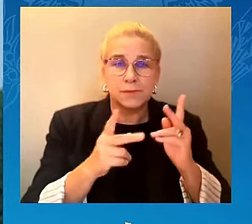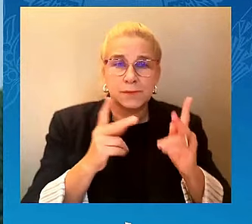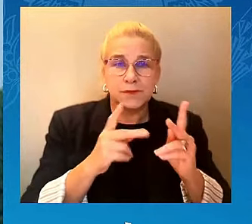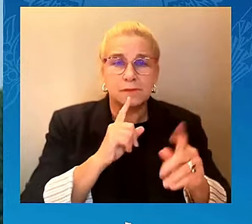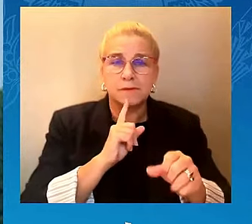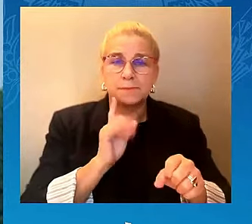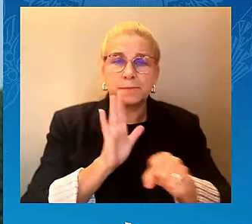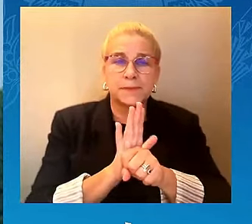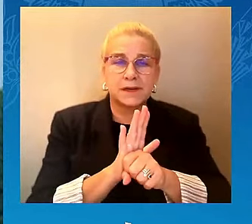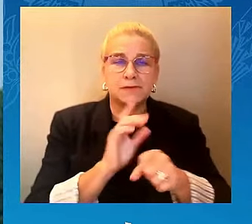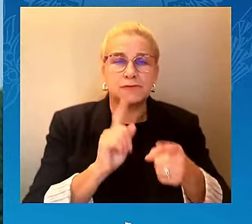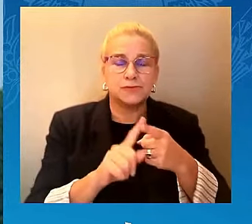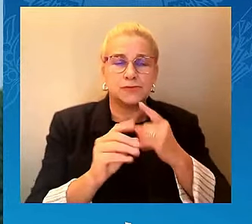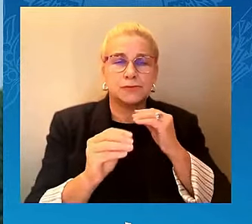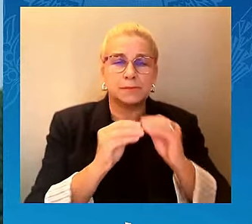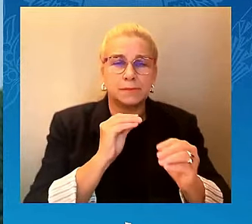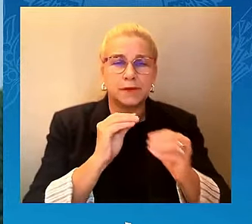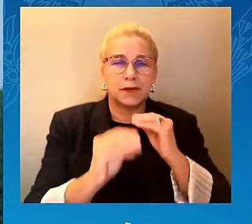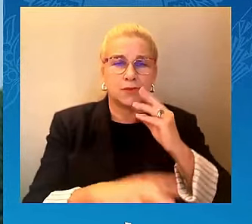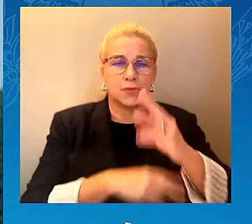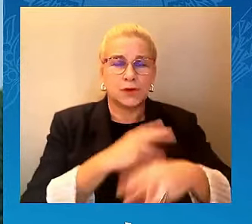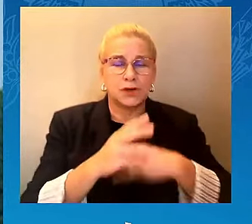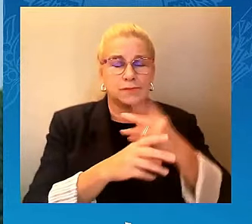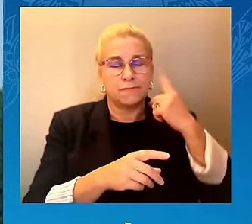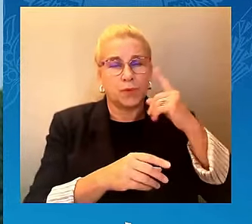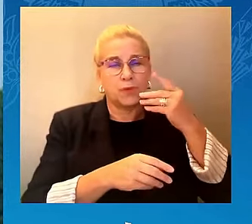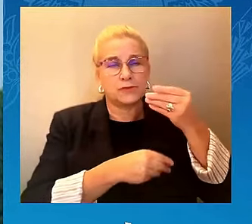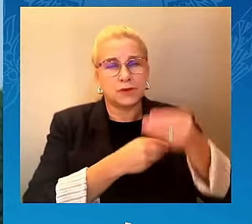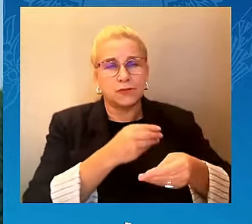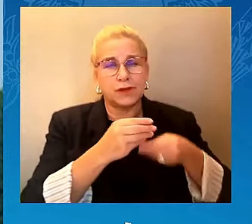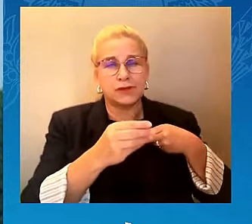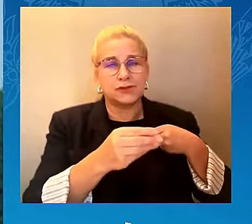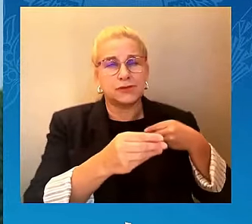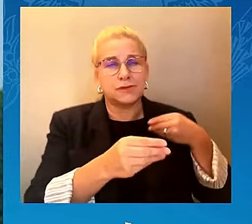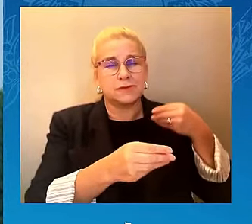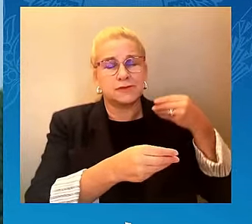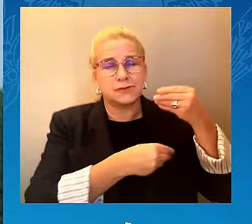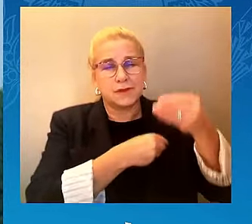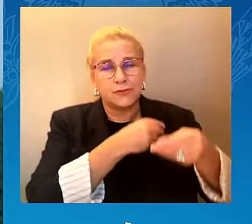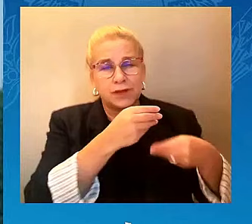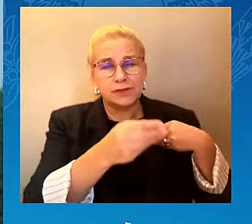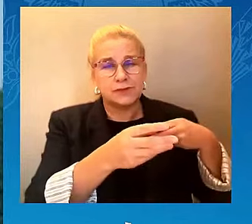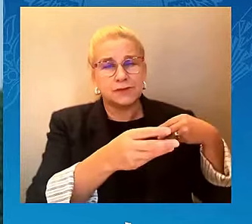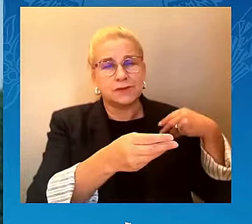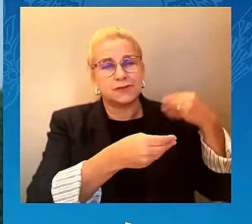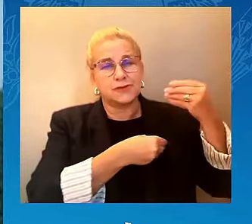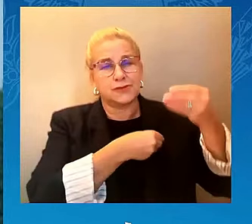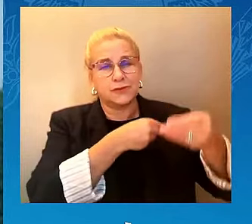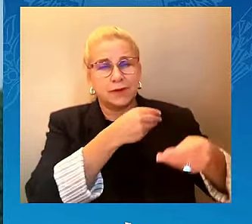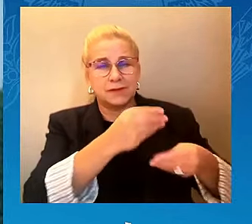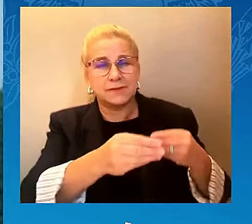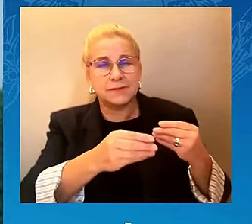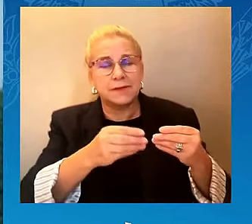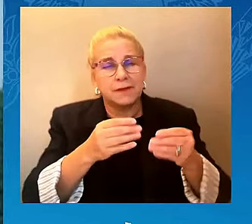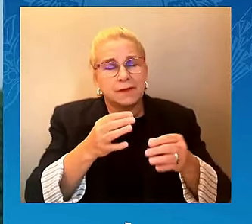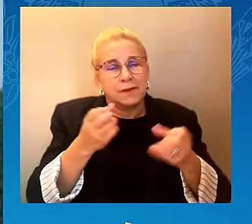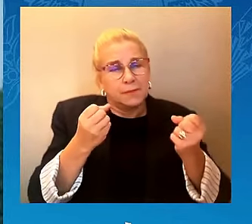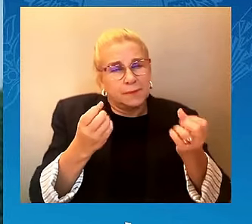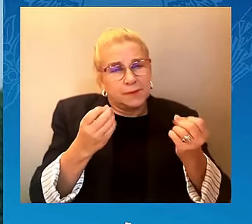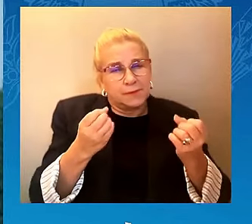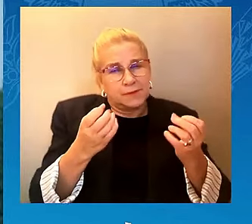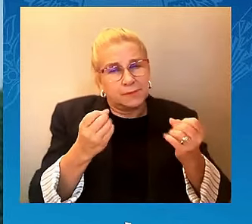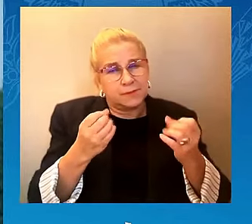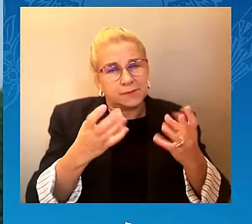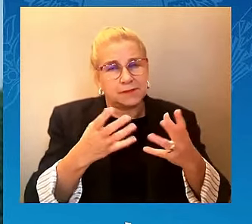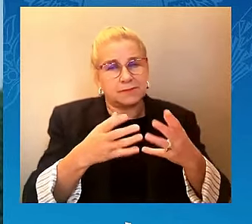And to that end, we must work to relieve the immense suffering of innocent Palestinians in Gaza, who